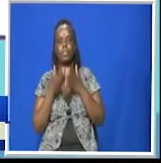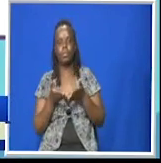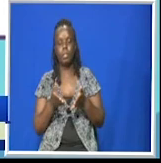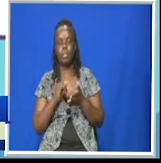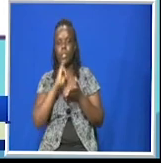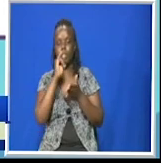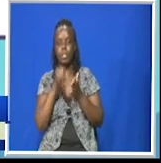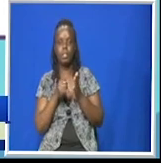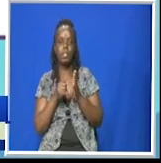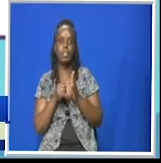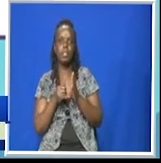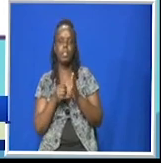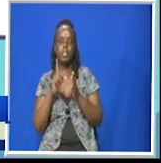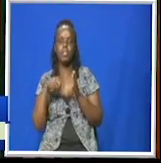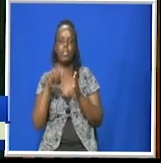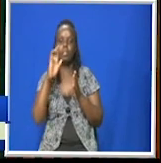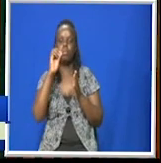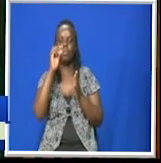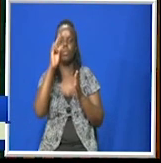today is production.